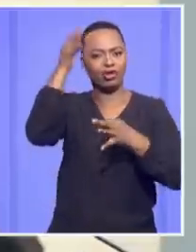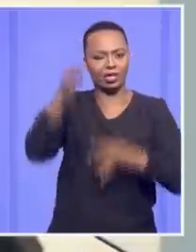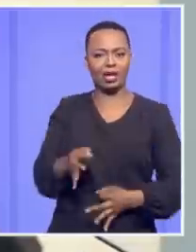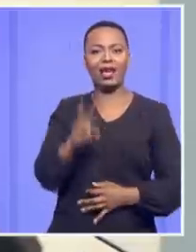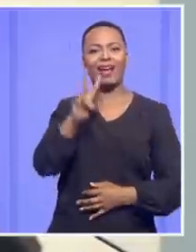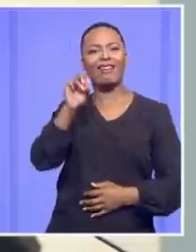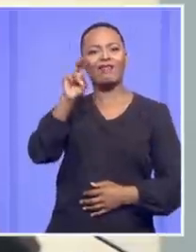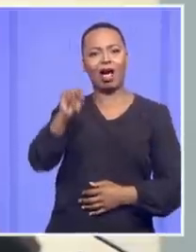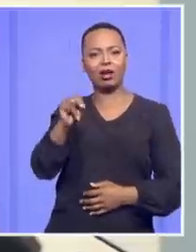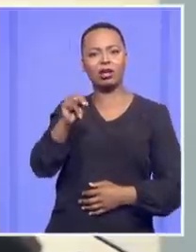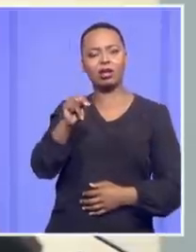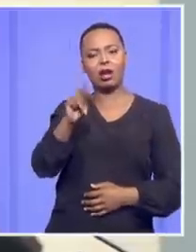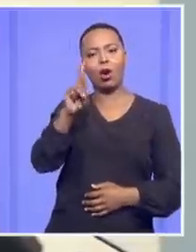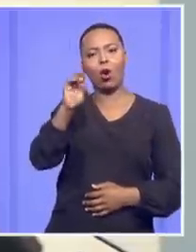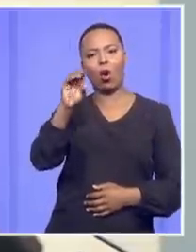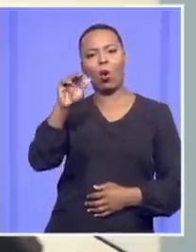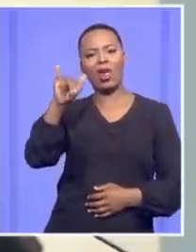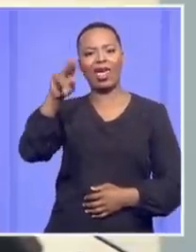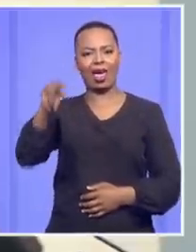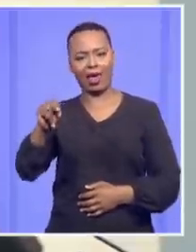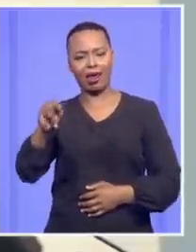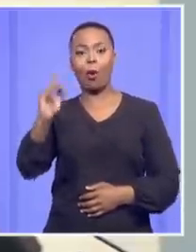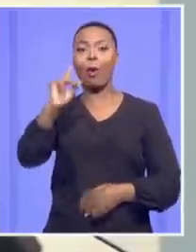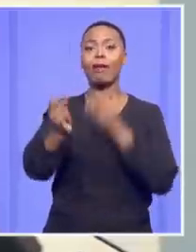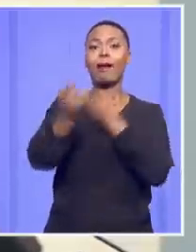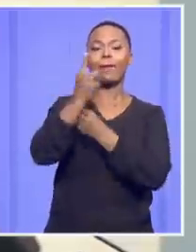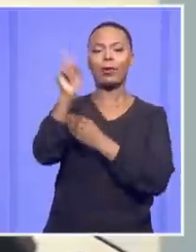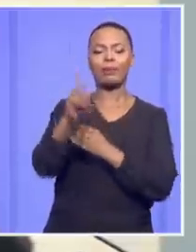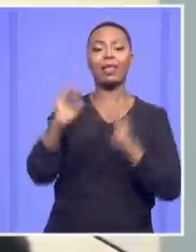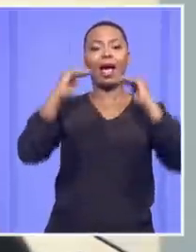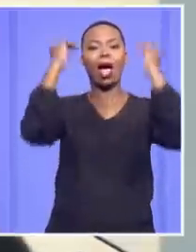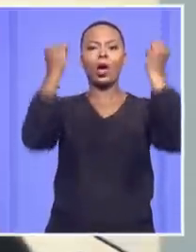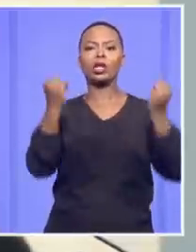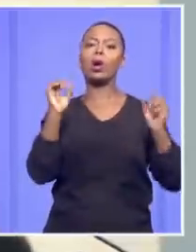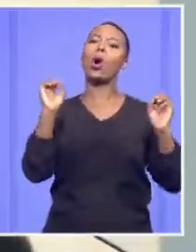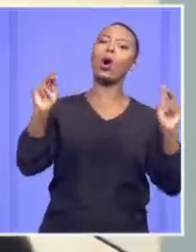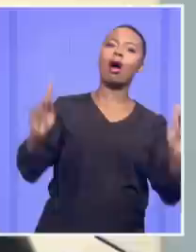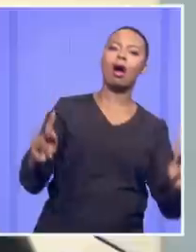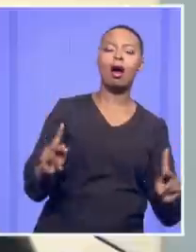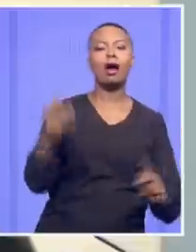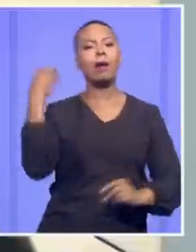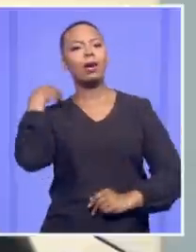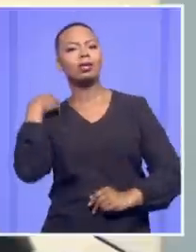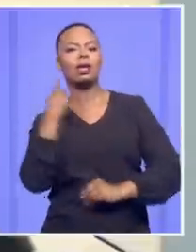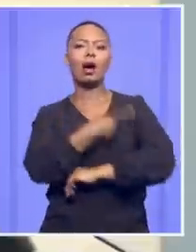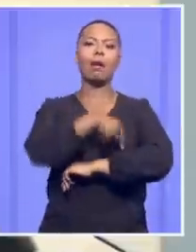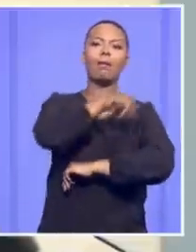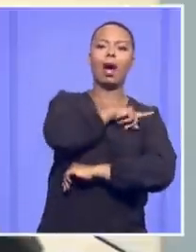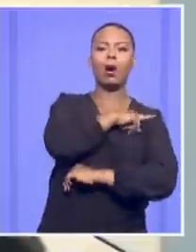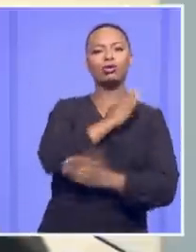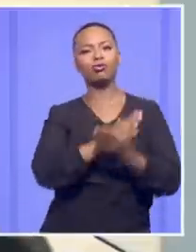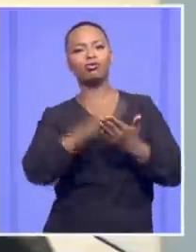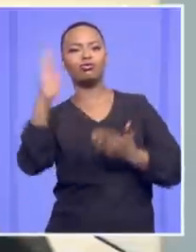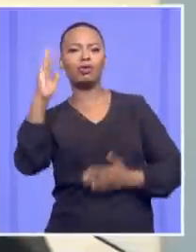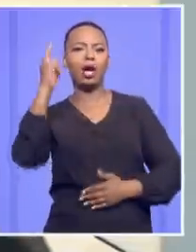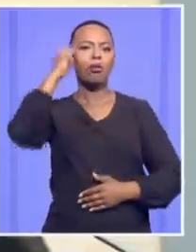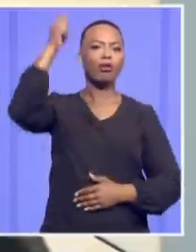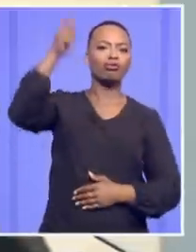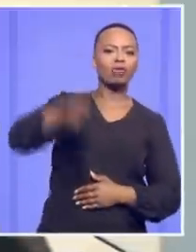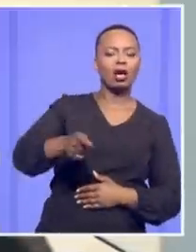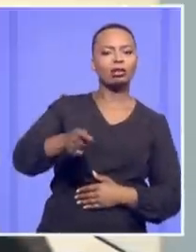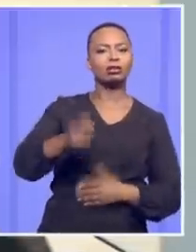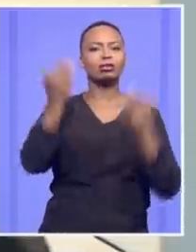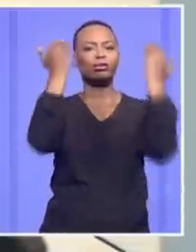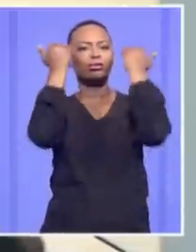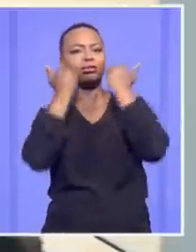says. In van Rooyen, what had happened was that the High Court had said, well, the Minister has the power to dismiss a magistrate, and every reasonable observer